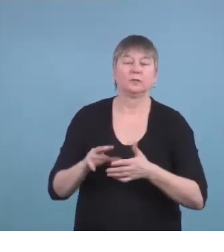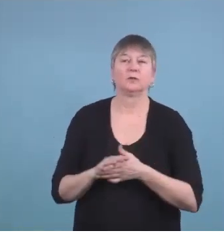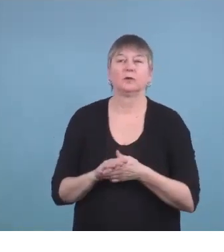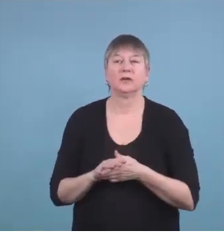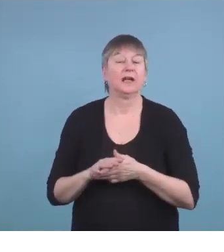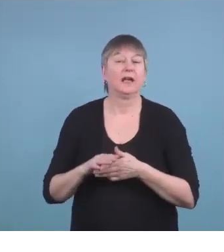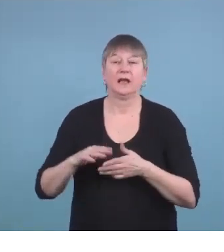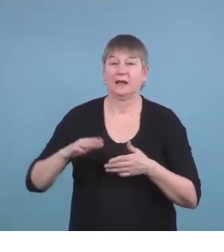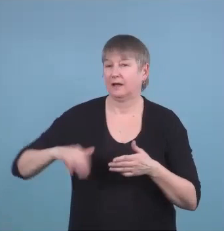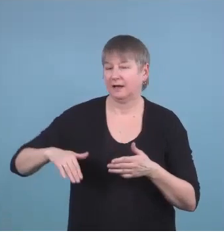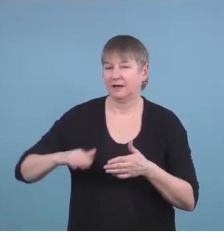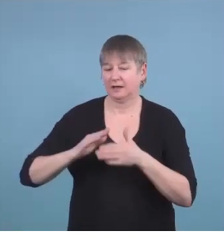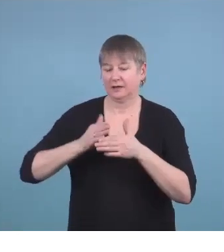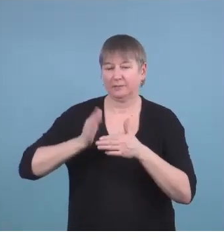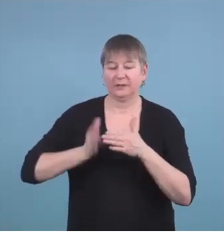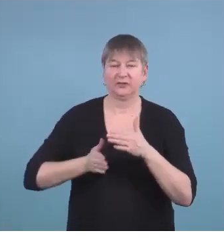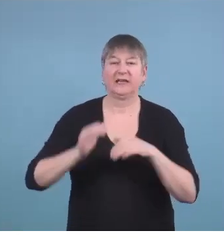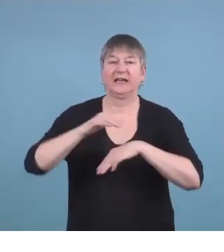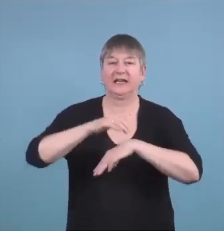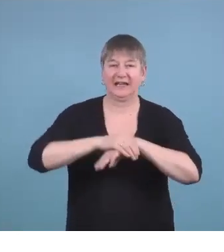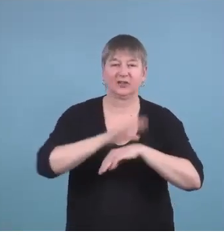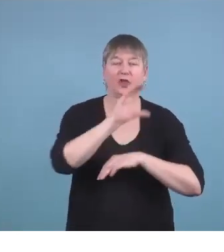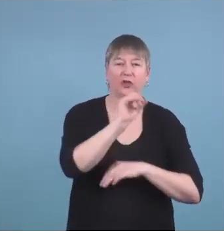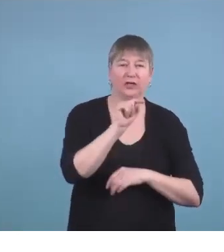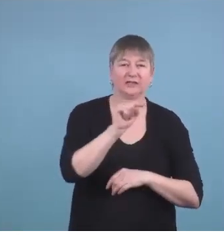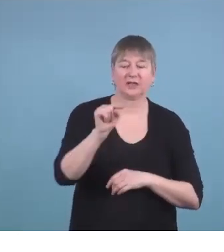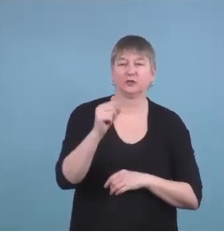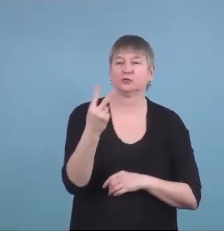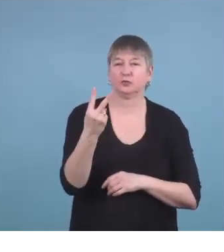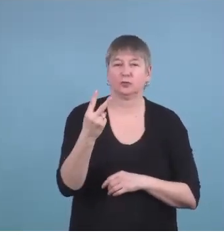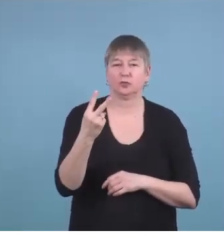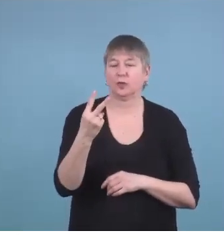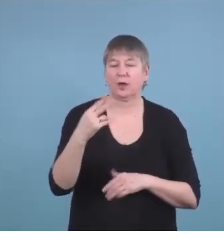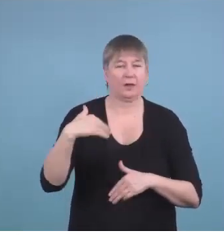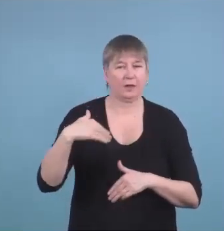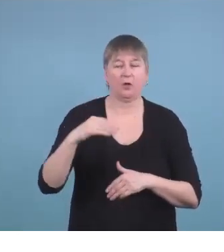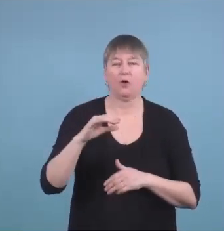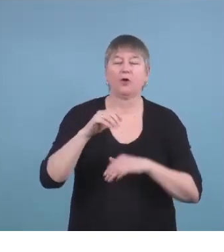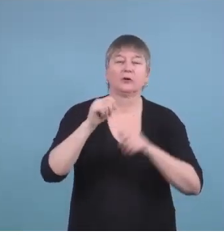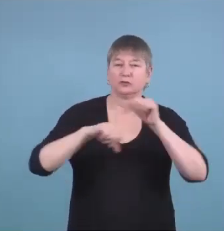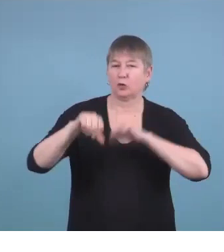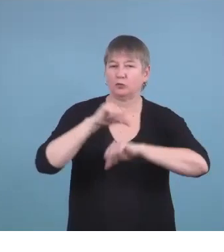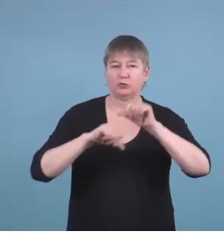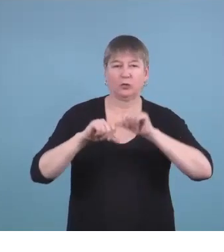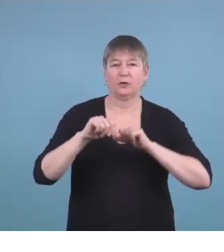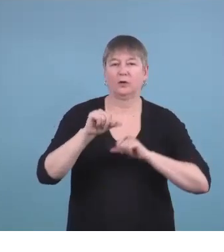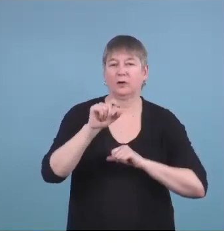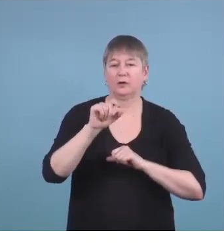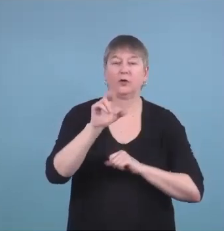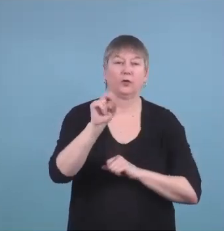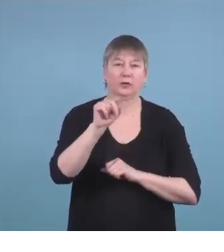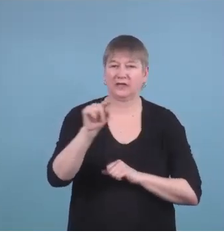complete the English 30-2 curriculum or the Social 30-2 curriculum.